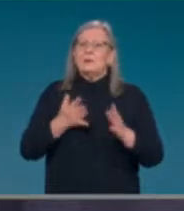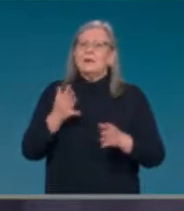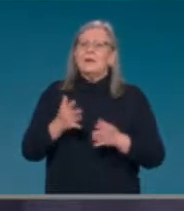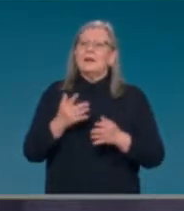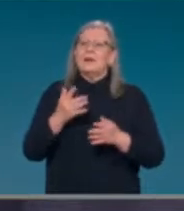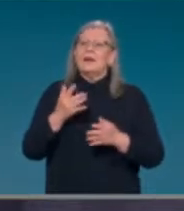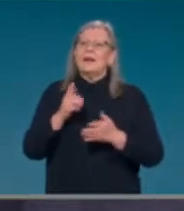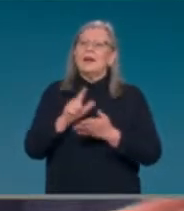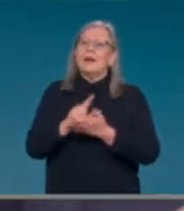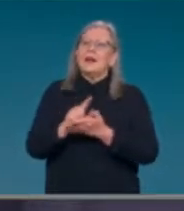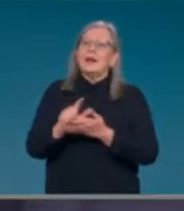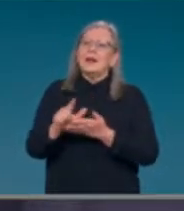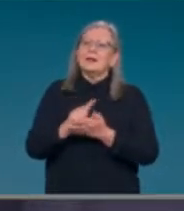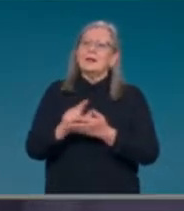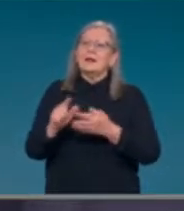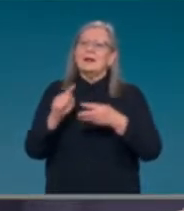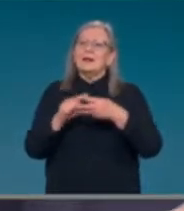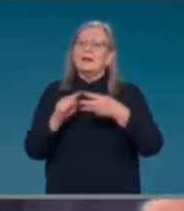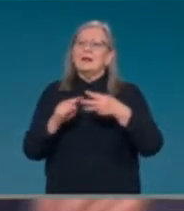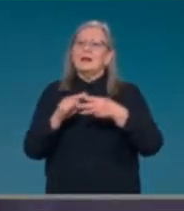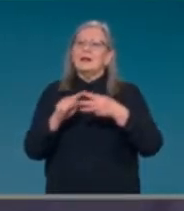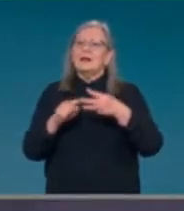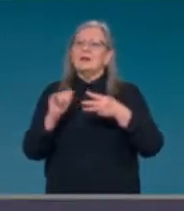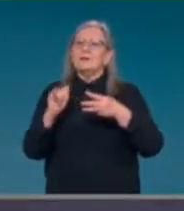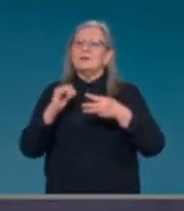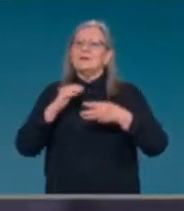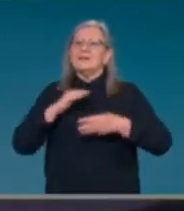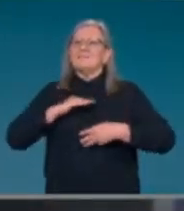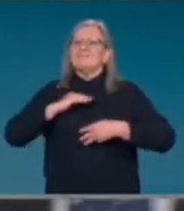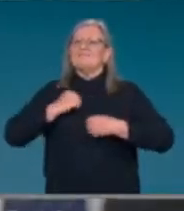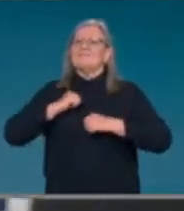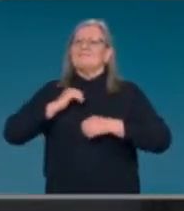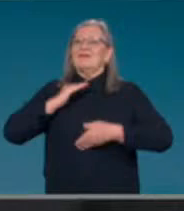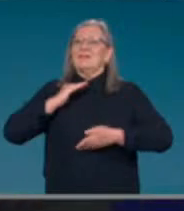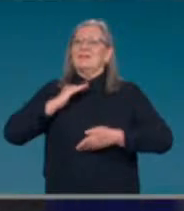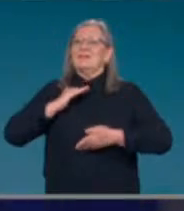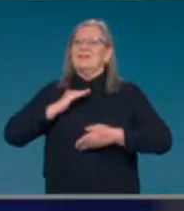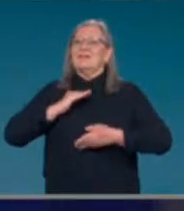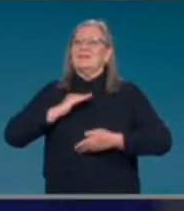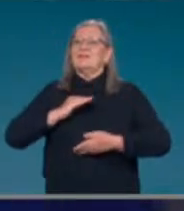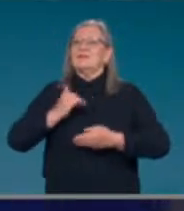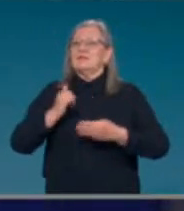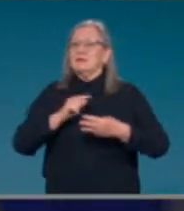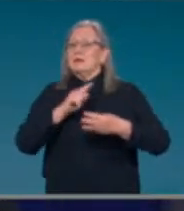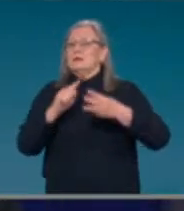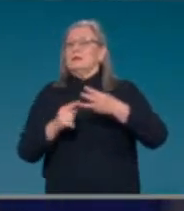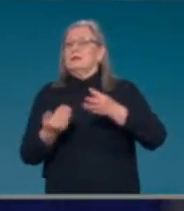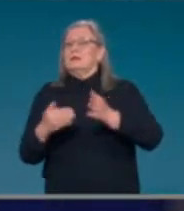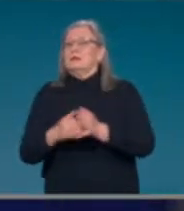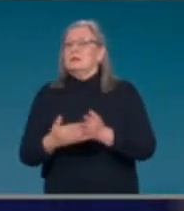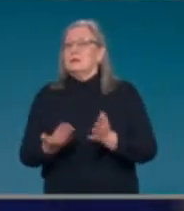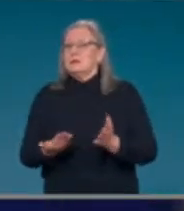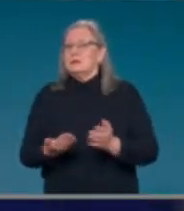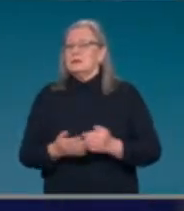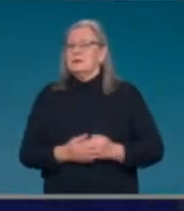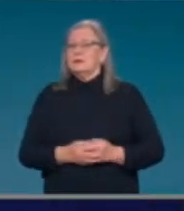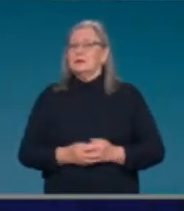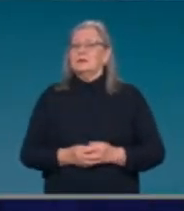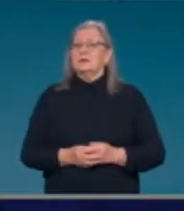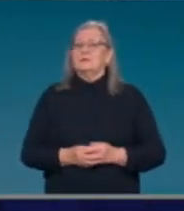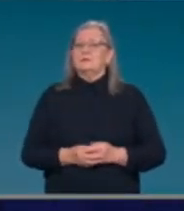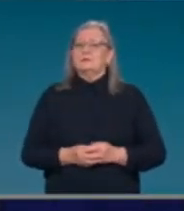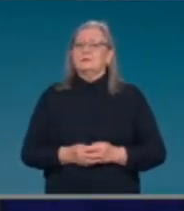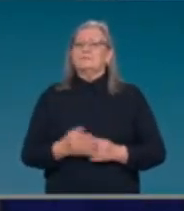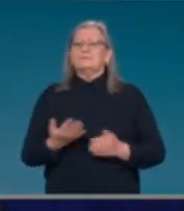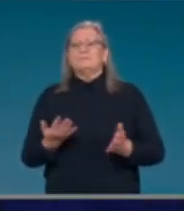something? Sure. Do you want to go to the point of boosters? to do the booster one if you want to do a rapid test one, Minister. So, uh, while we've emphasized that